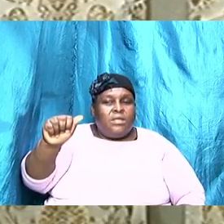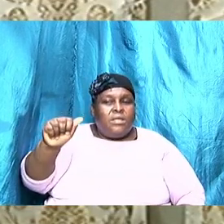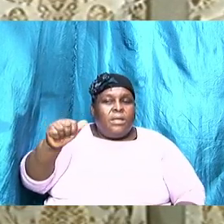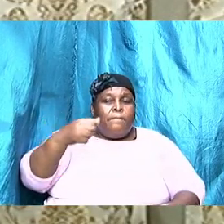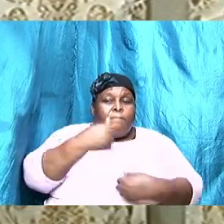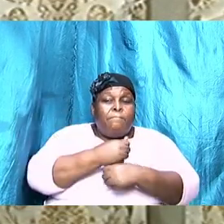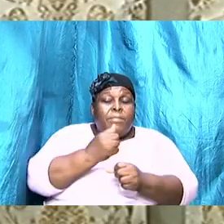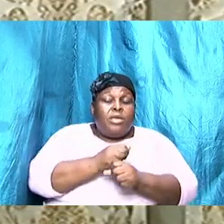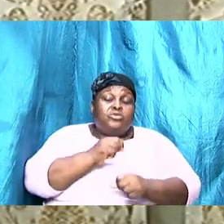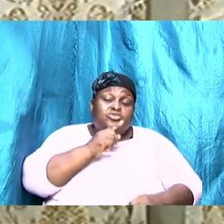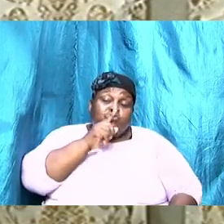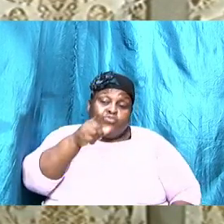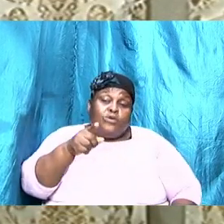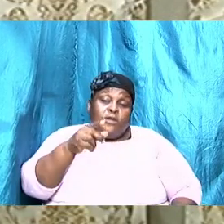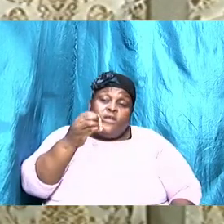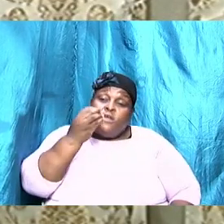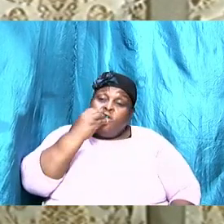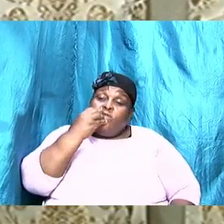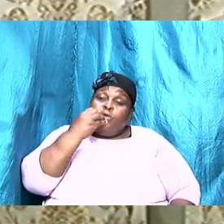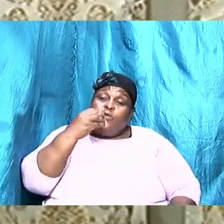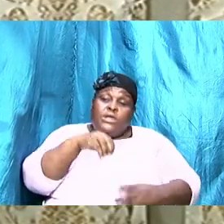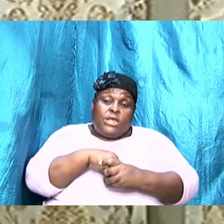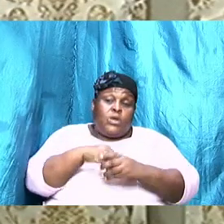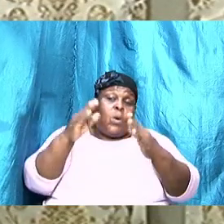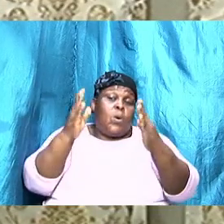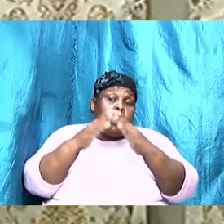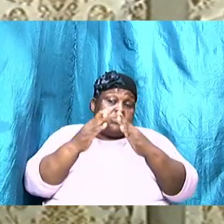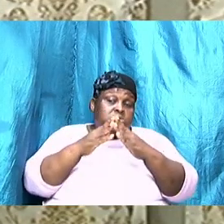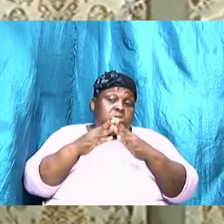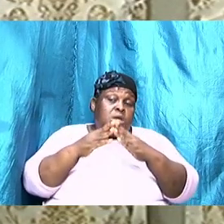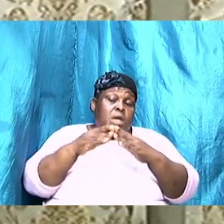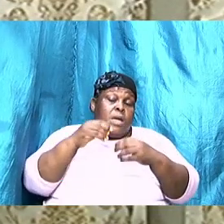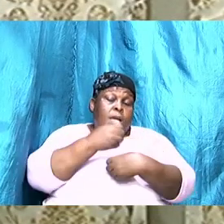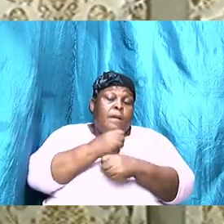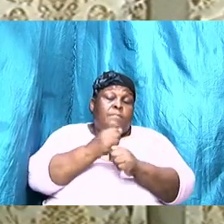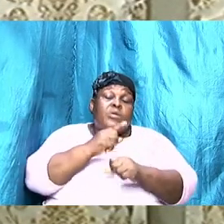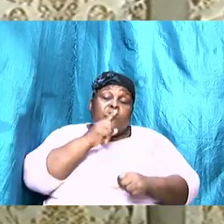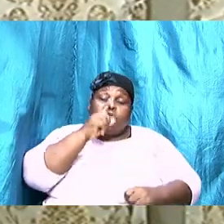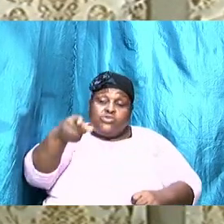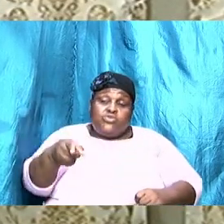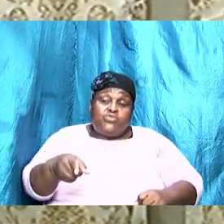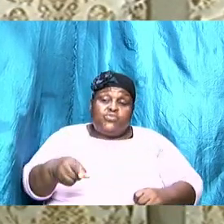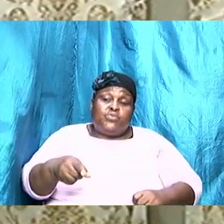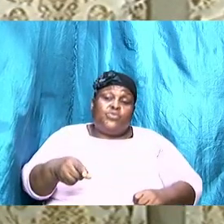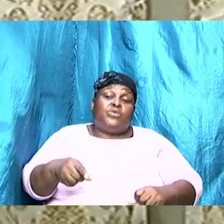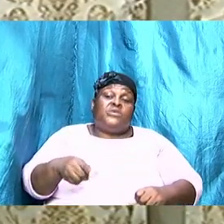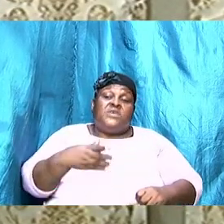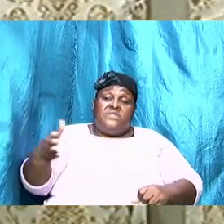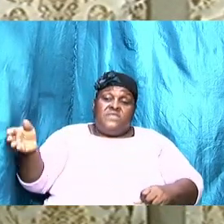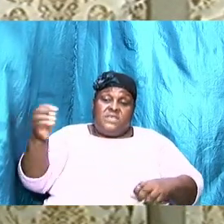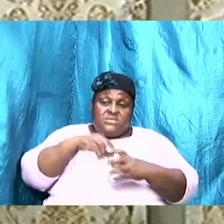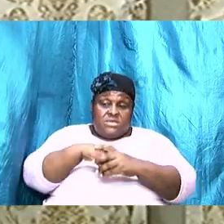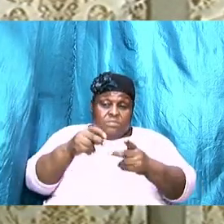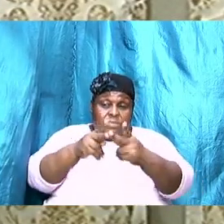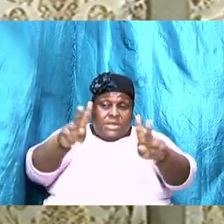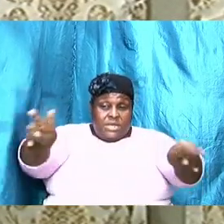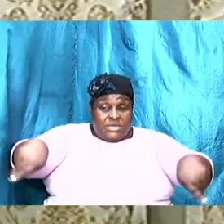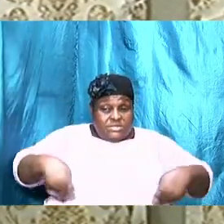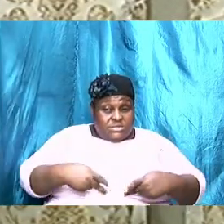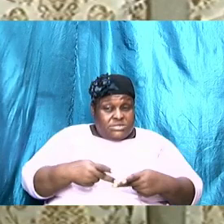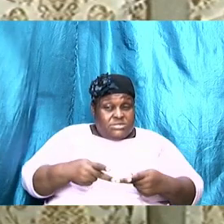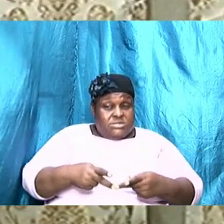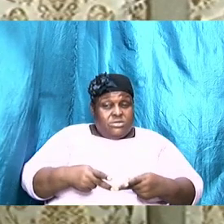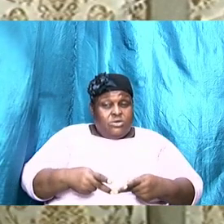he ensures that things are together so that his family thrive so